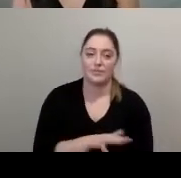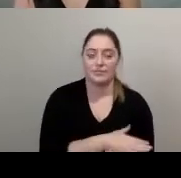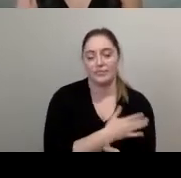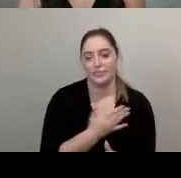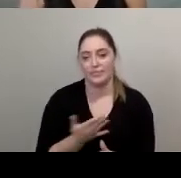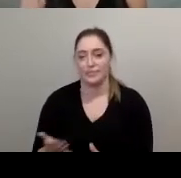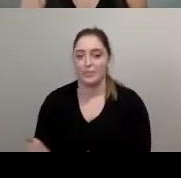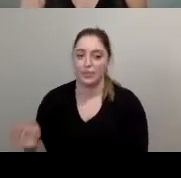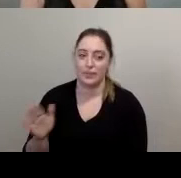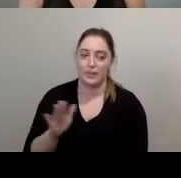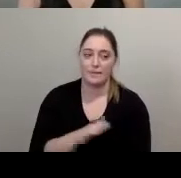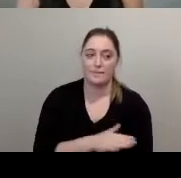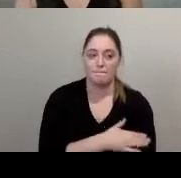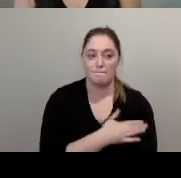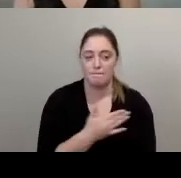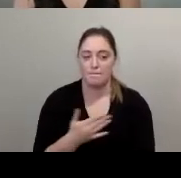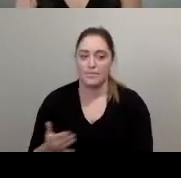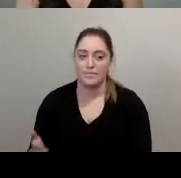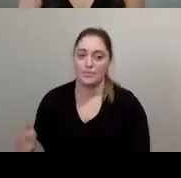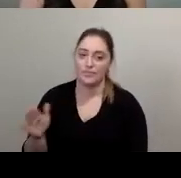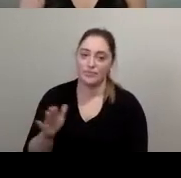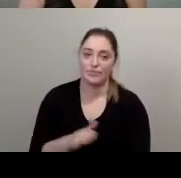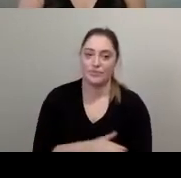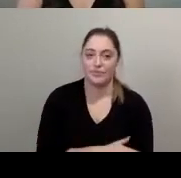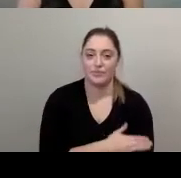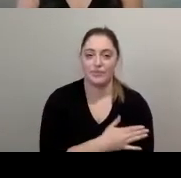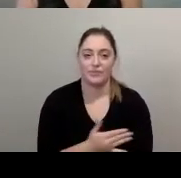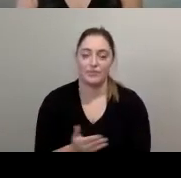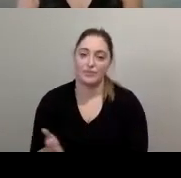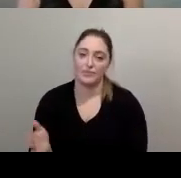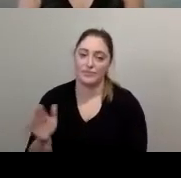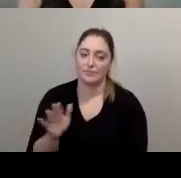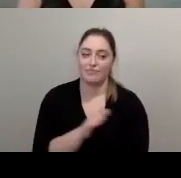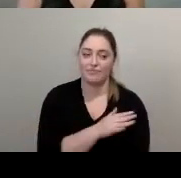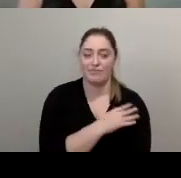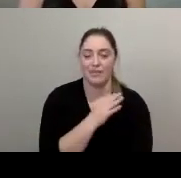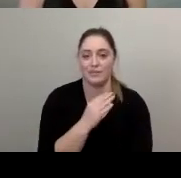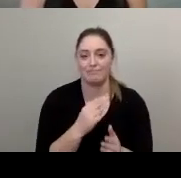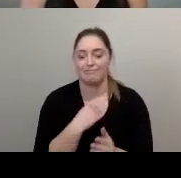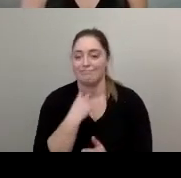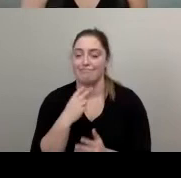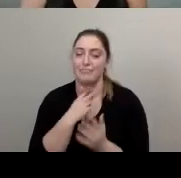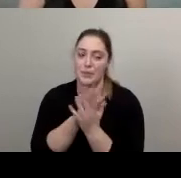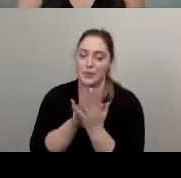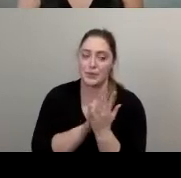time. Girl, when they realize a Girl, when they